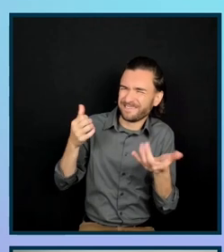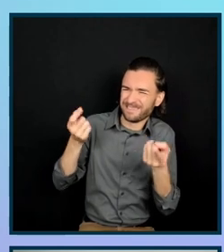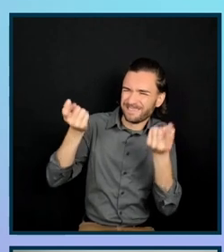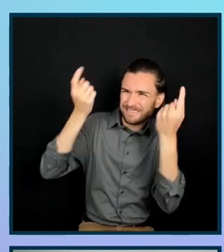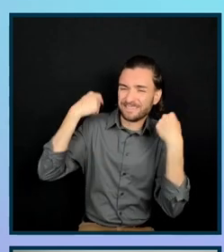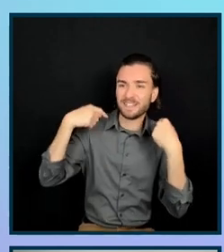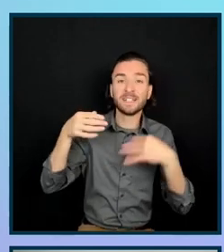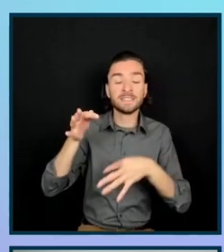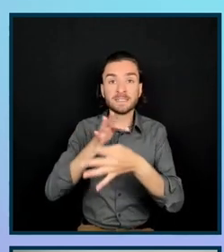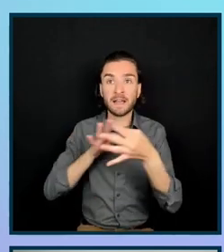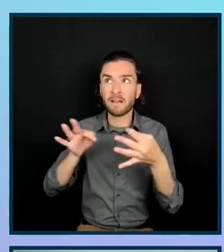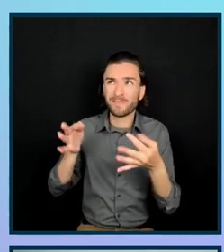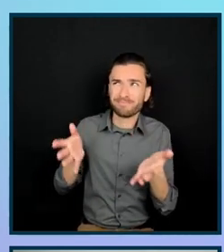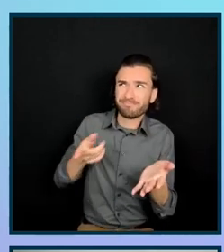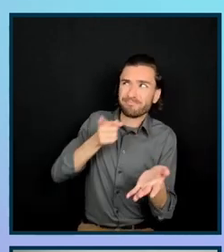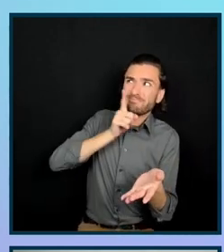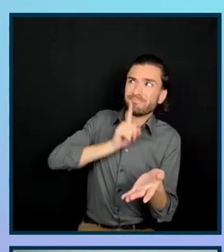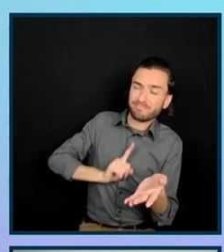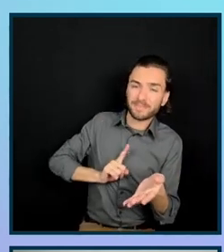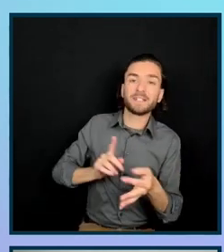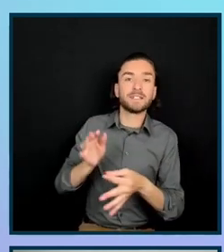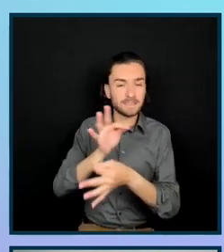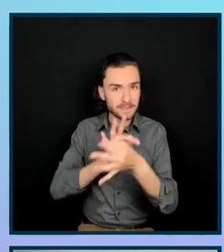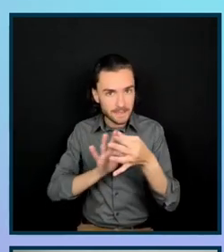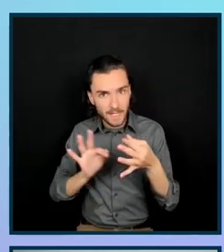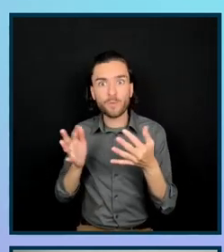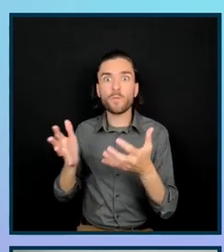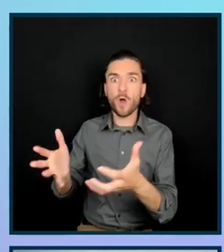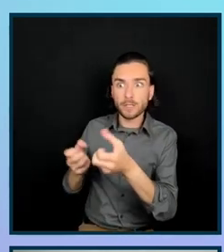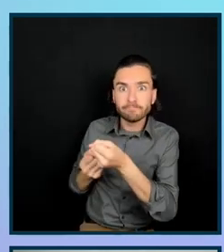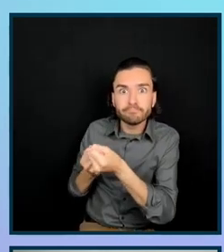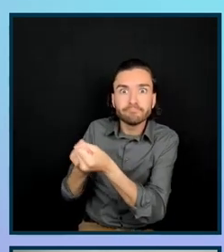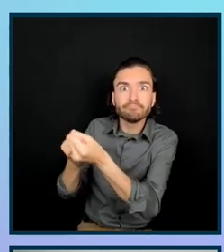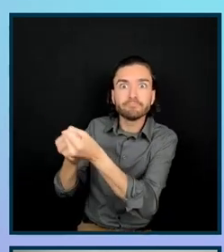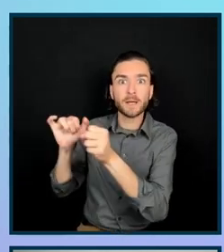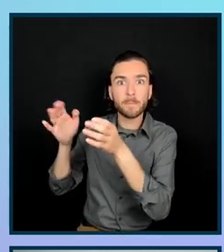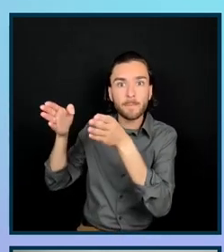and create a more delightful user experience for everyone.